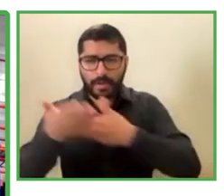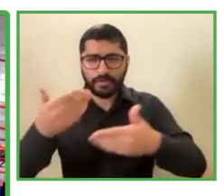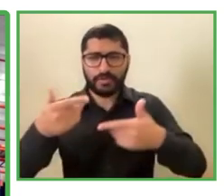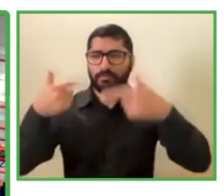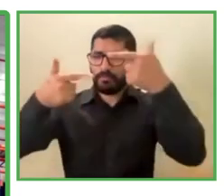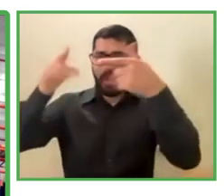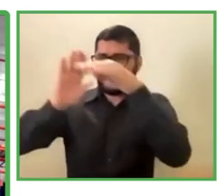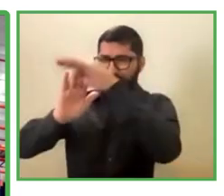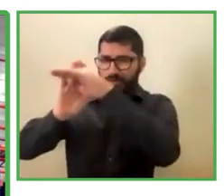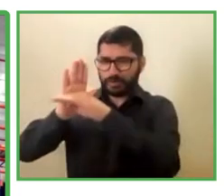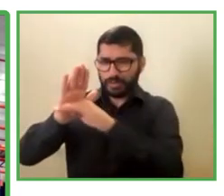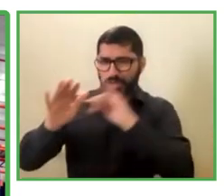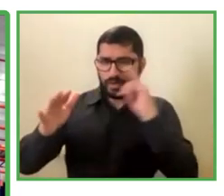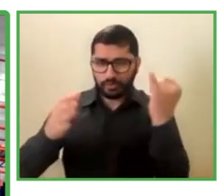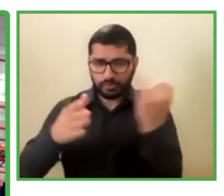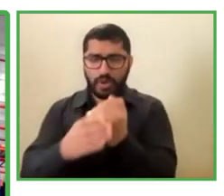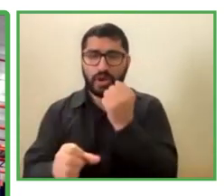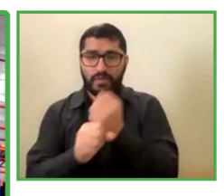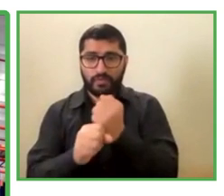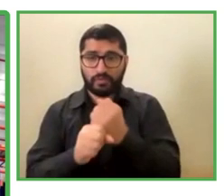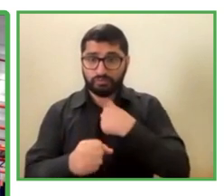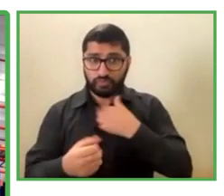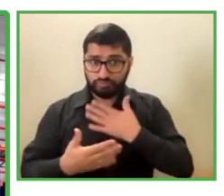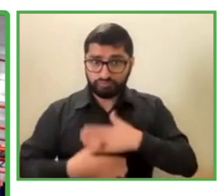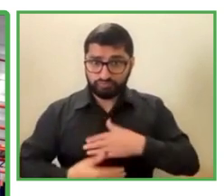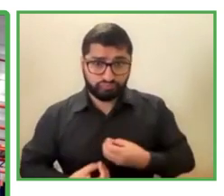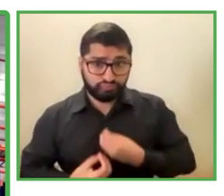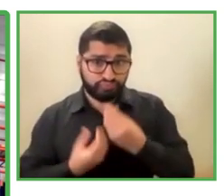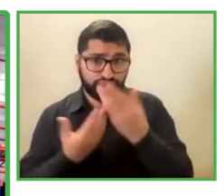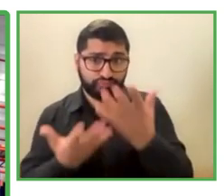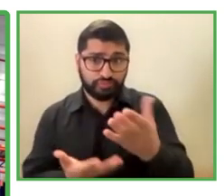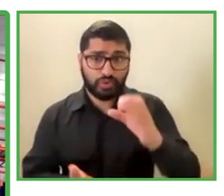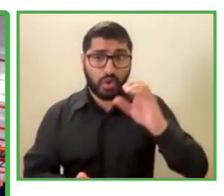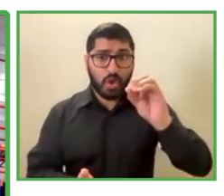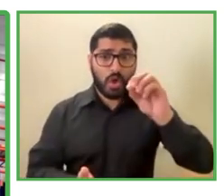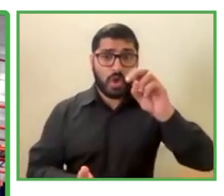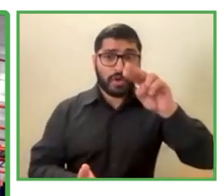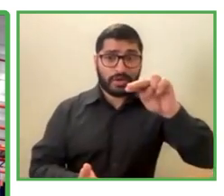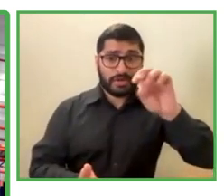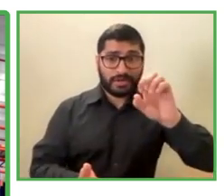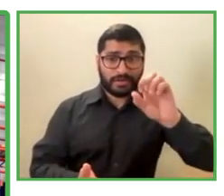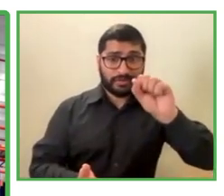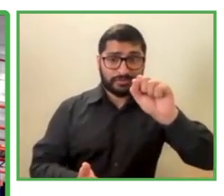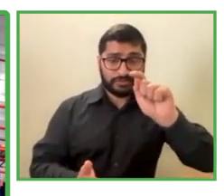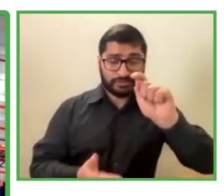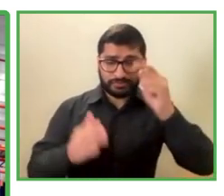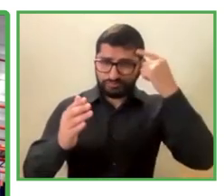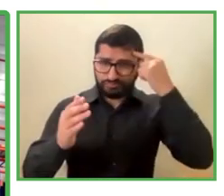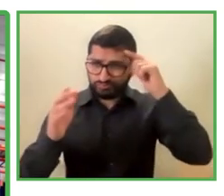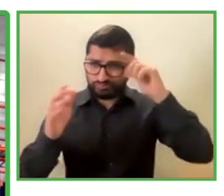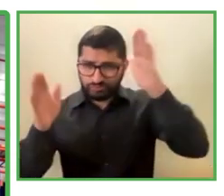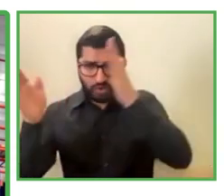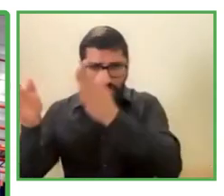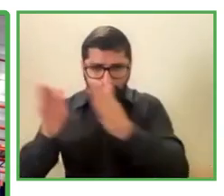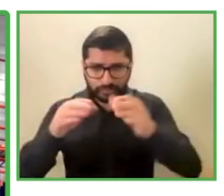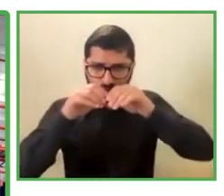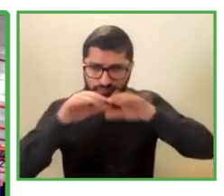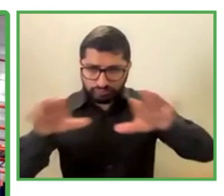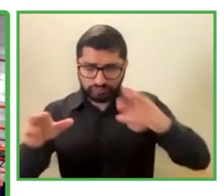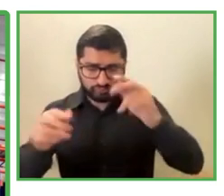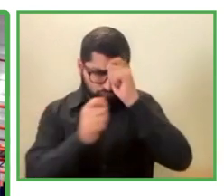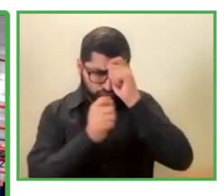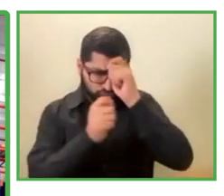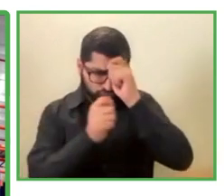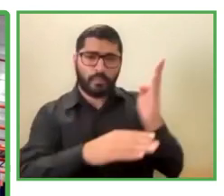Conclusion. If i may. I will read it. honest logistics is recognized. is an. Inclusive company that. human rights of the. Vulnerable